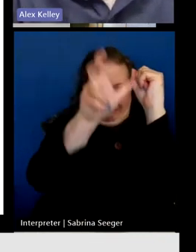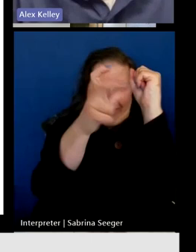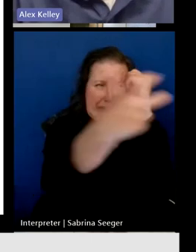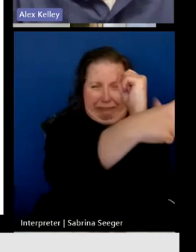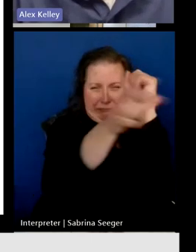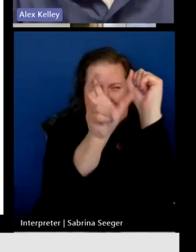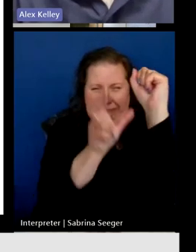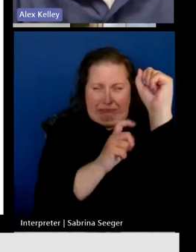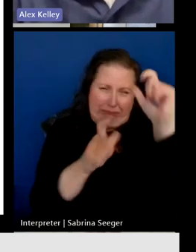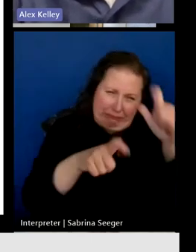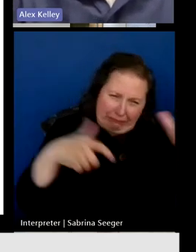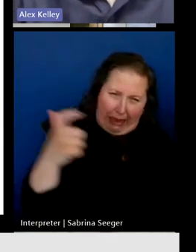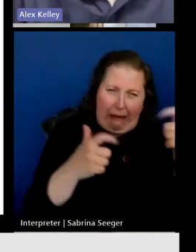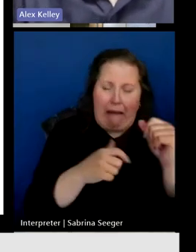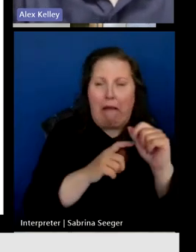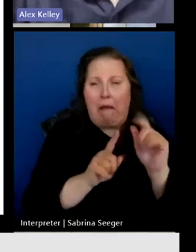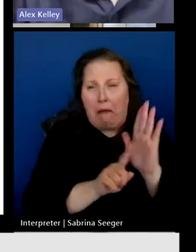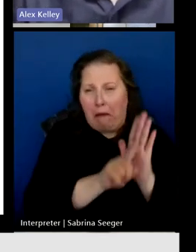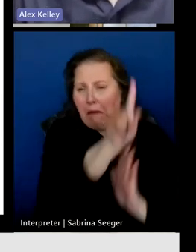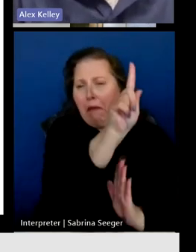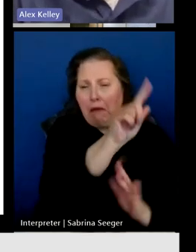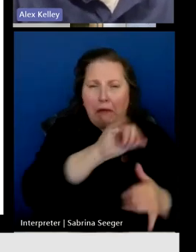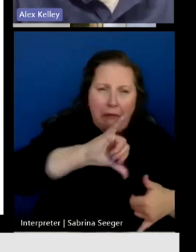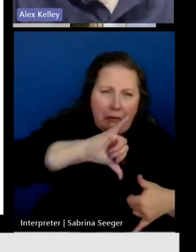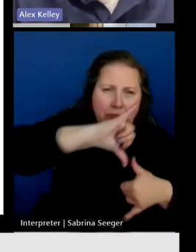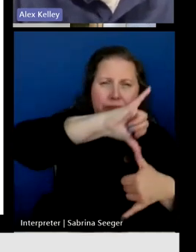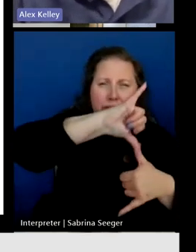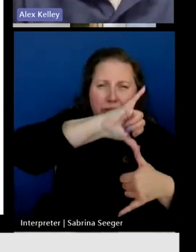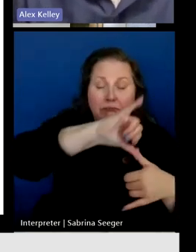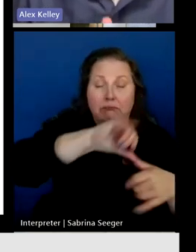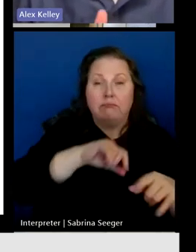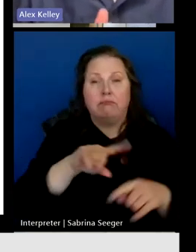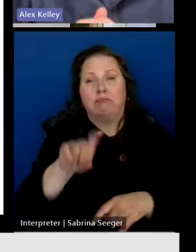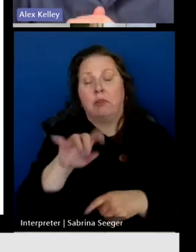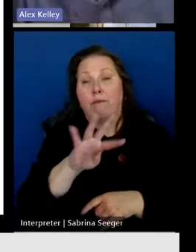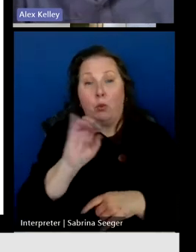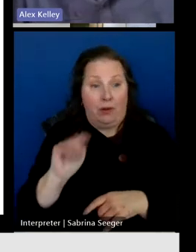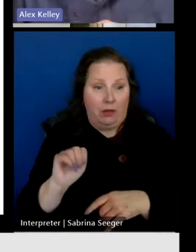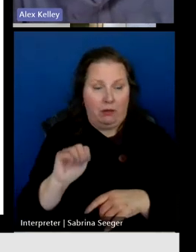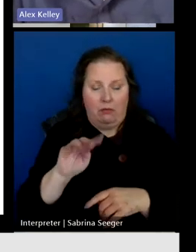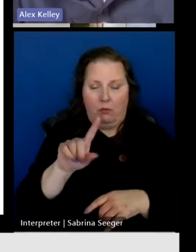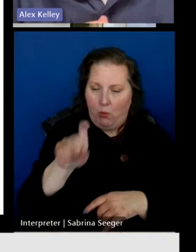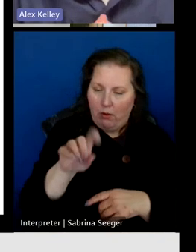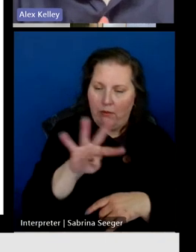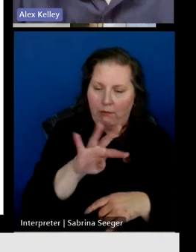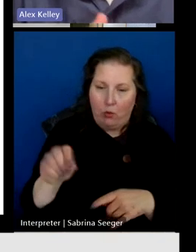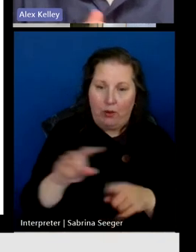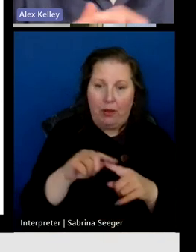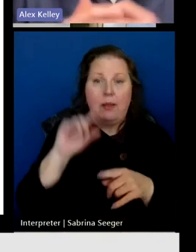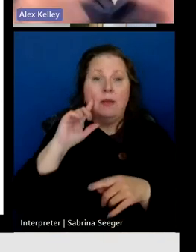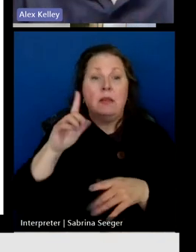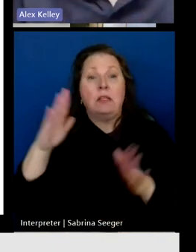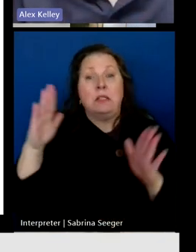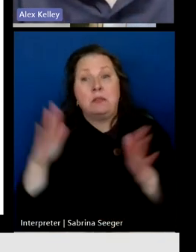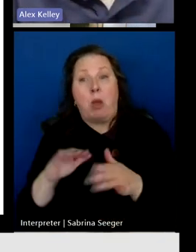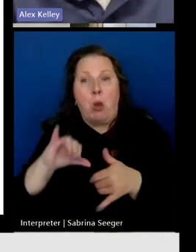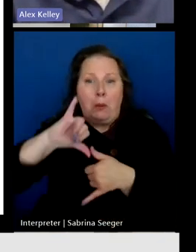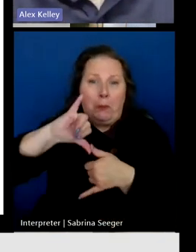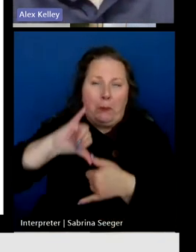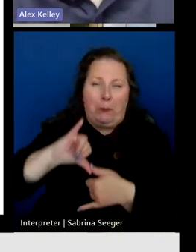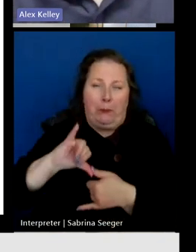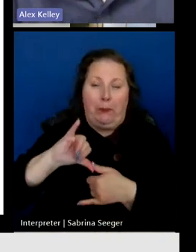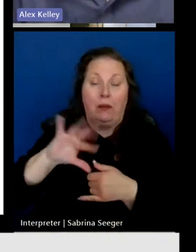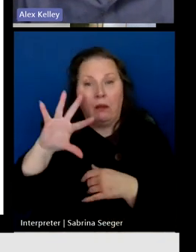tower, you might say, is usually around 140 feet. Small wireless facilities that are 50 feet